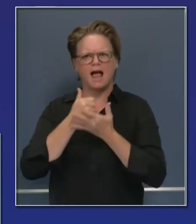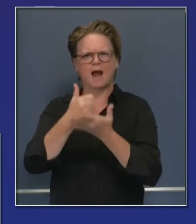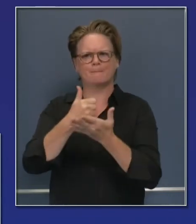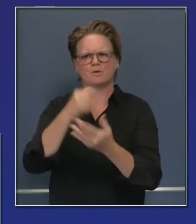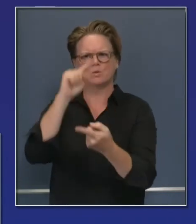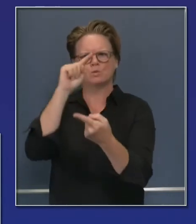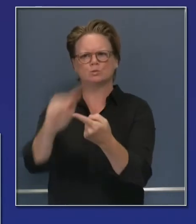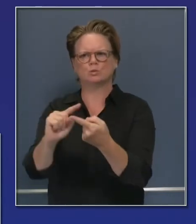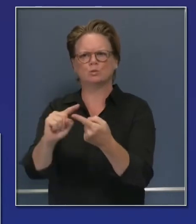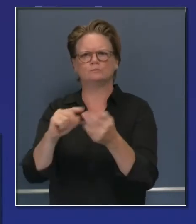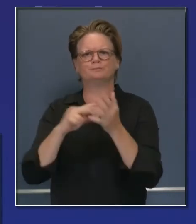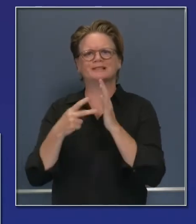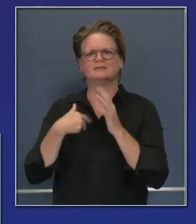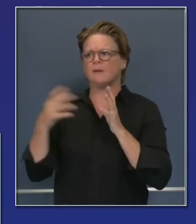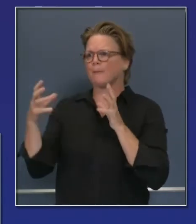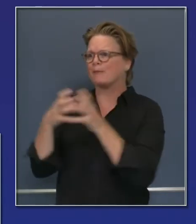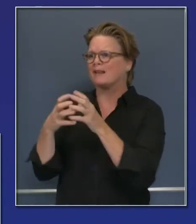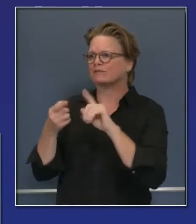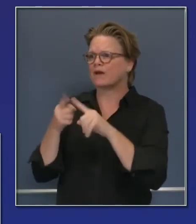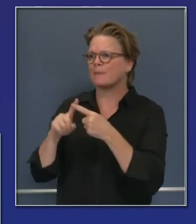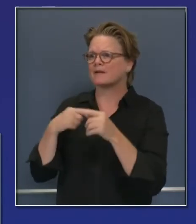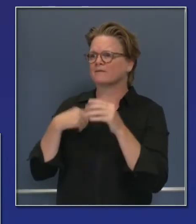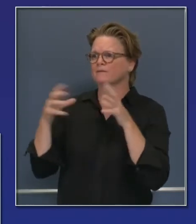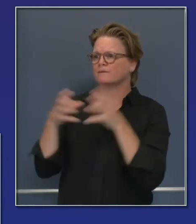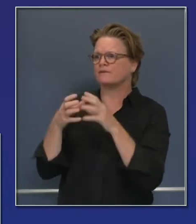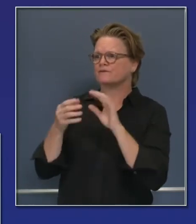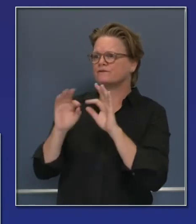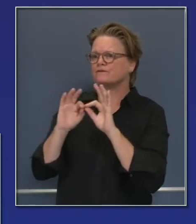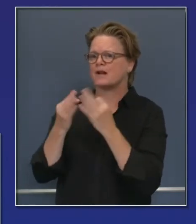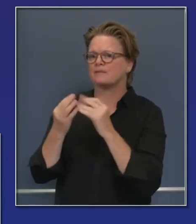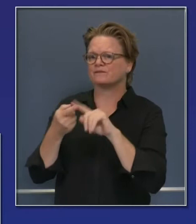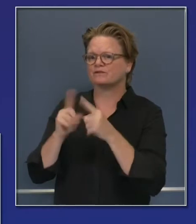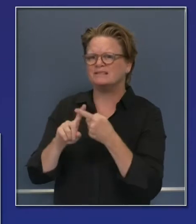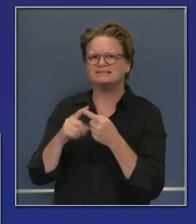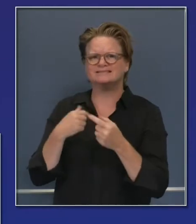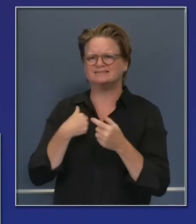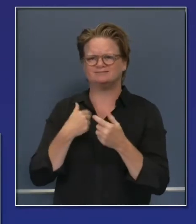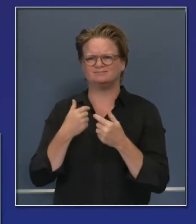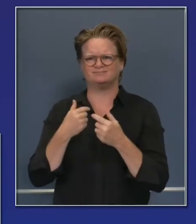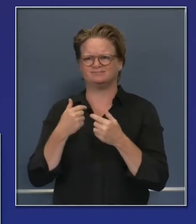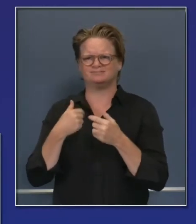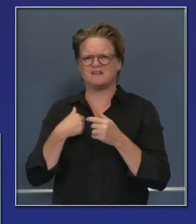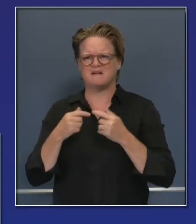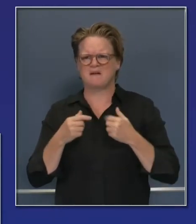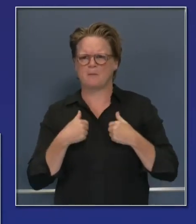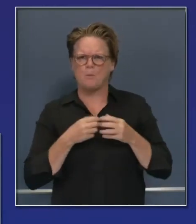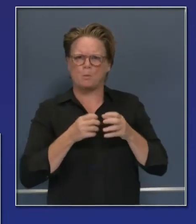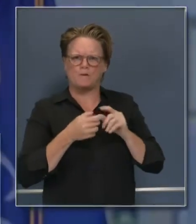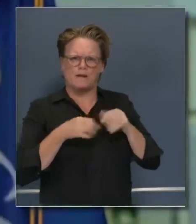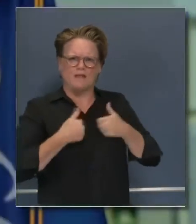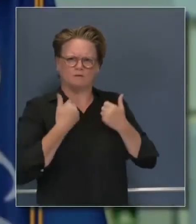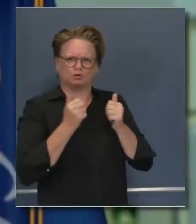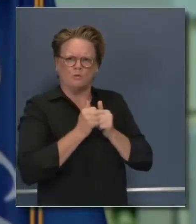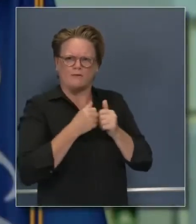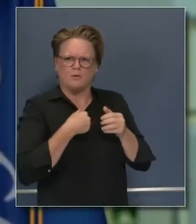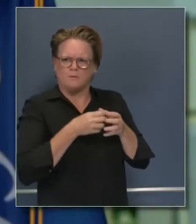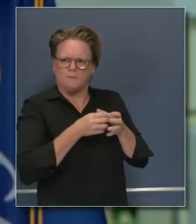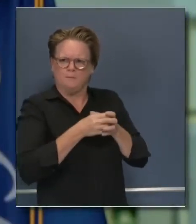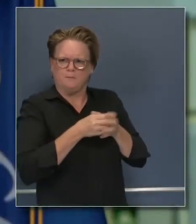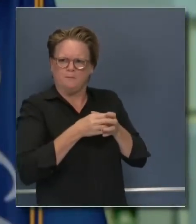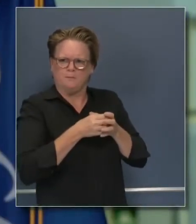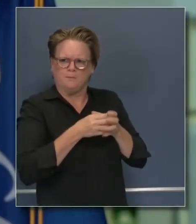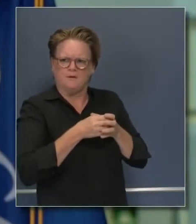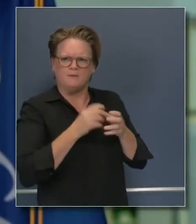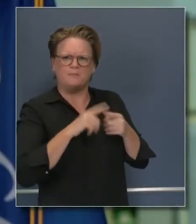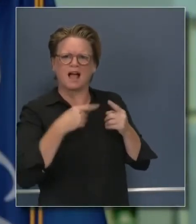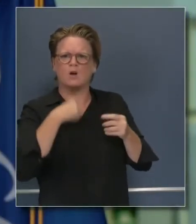and outside of your household critical in terms of mitigating the spread. So that's the overview for today, a